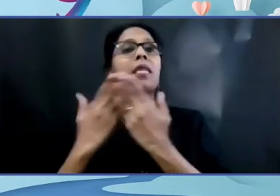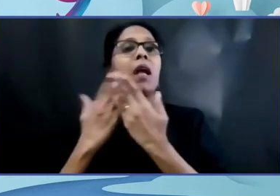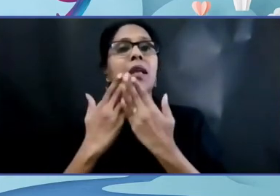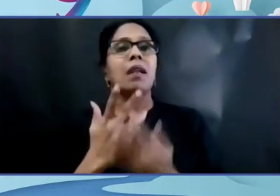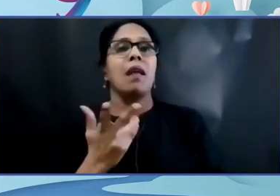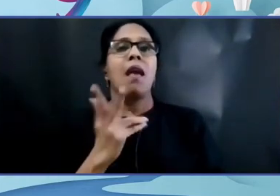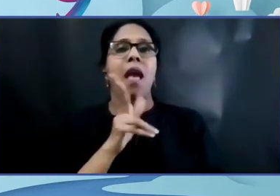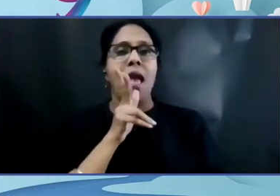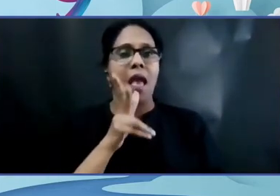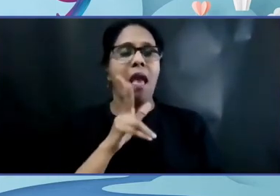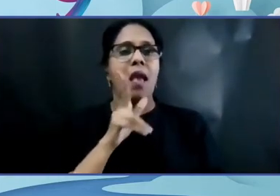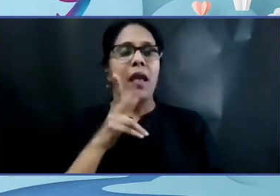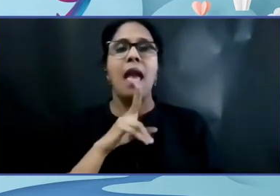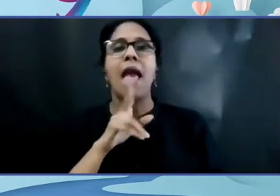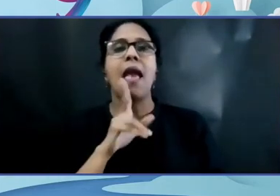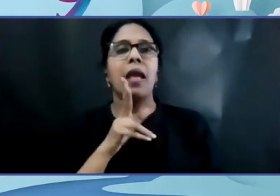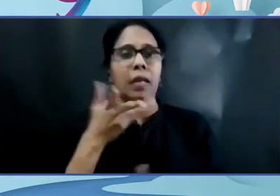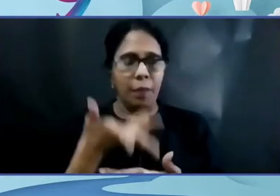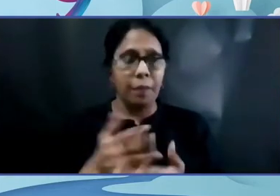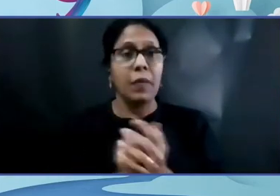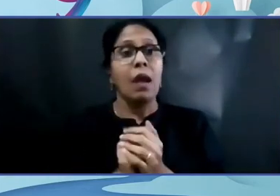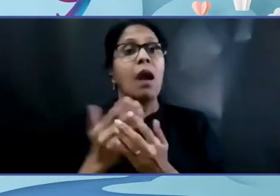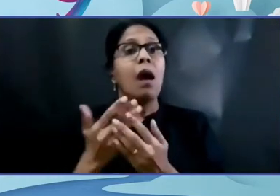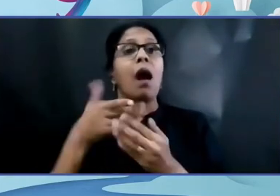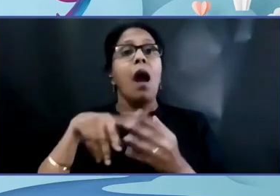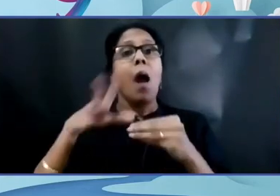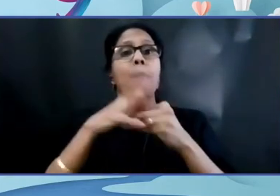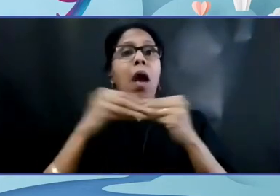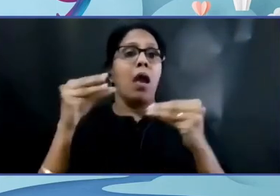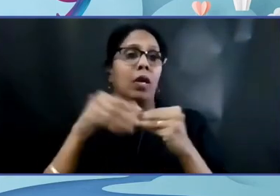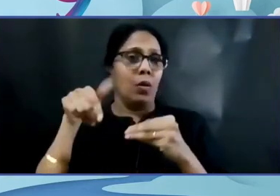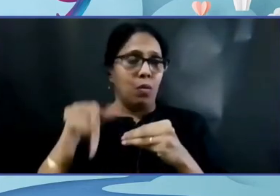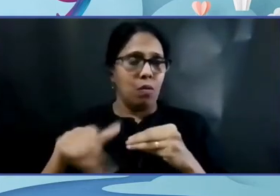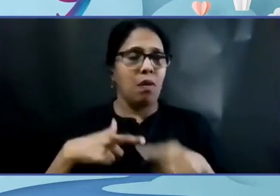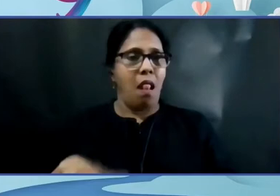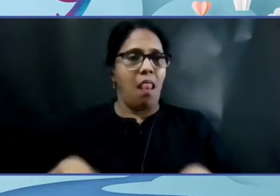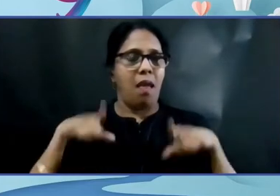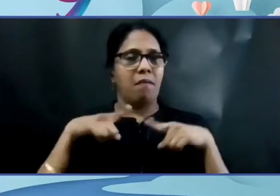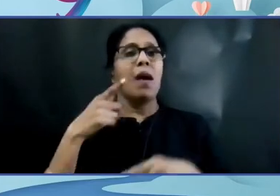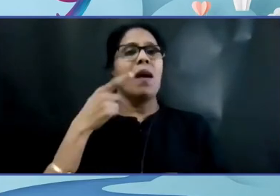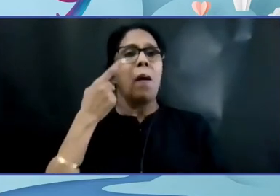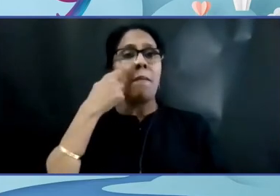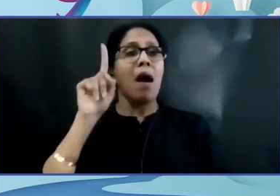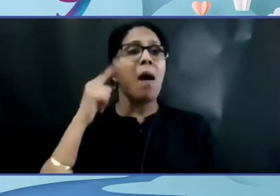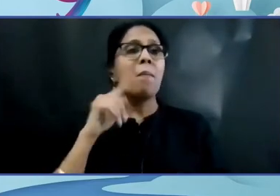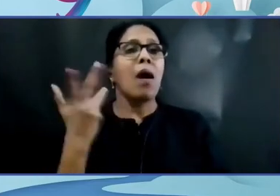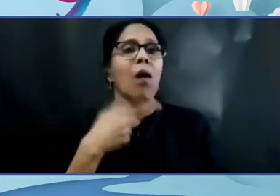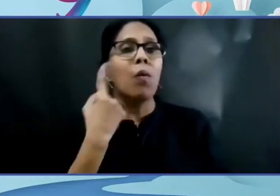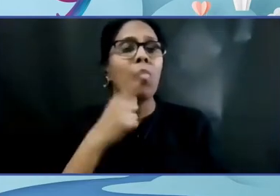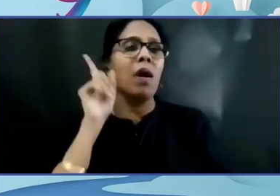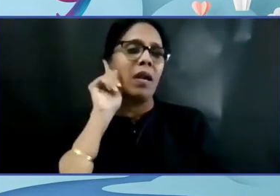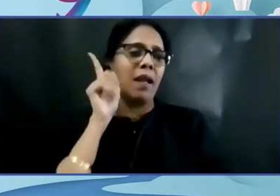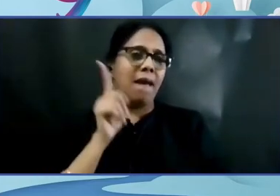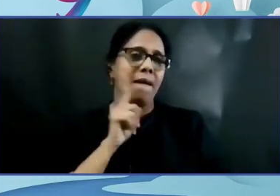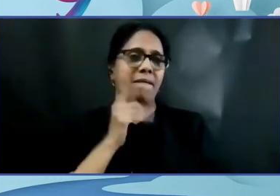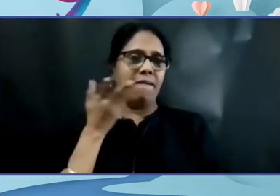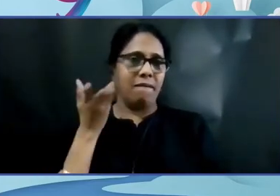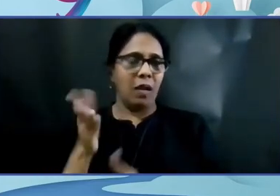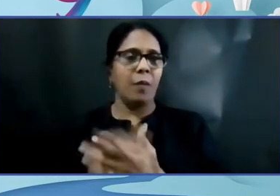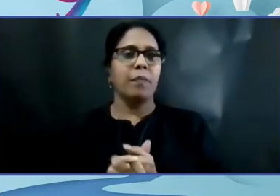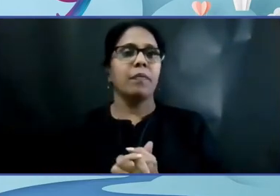Mandir. I am in Bangalore. My parents were born deaf. They went to proper schools for the deaf.